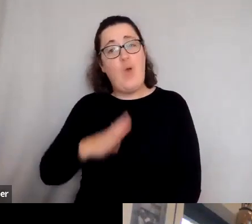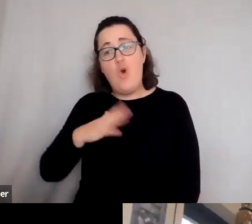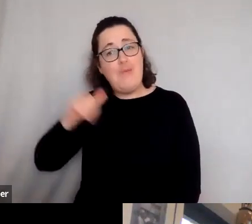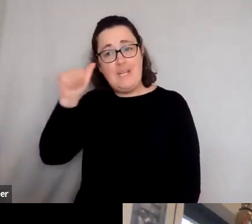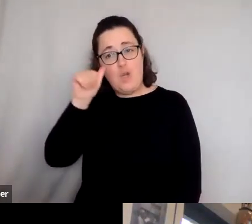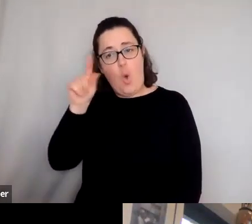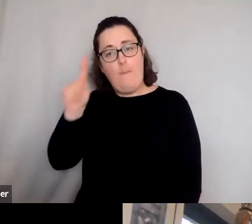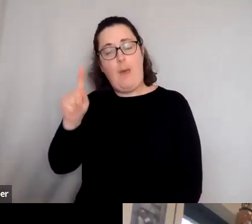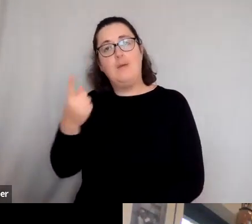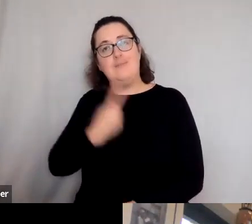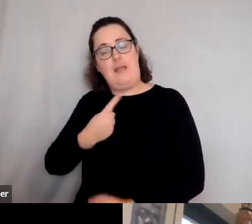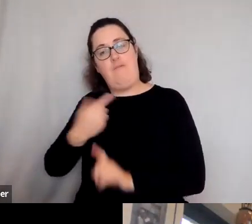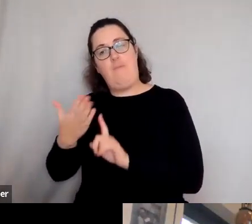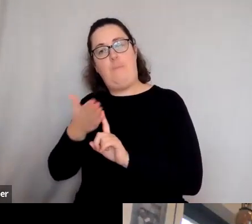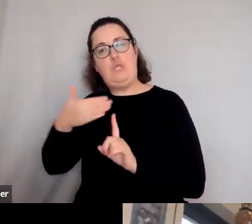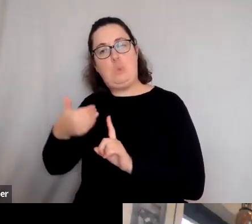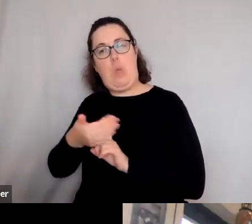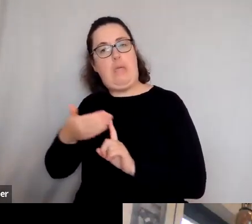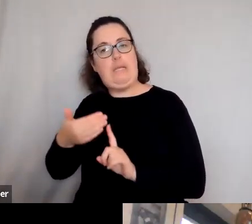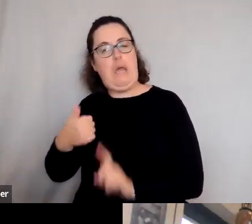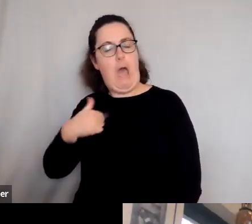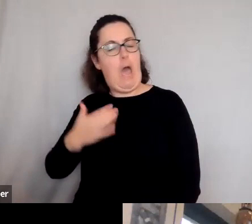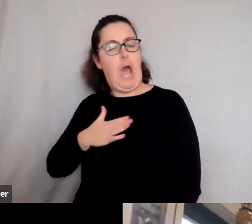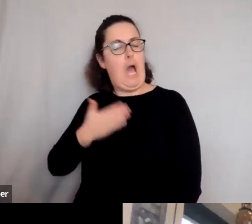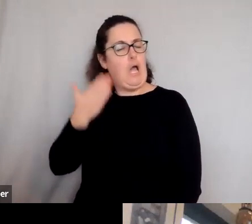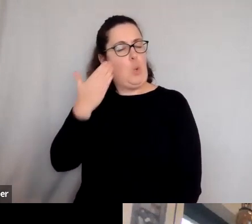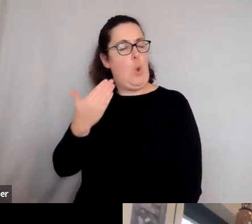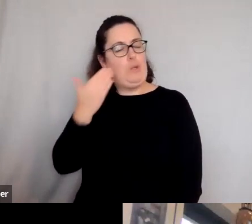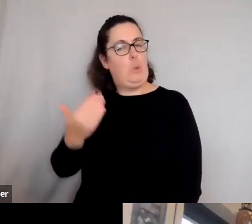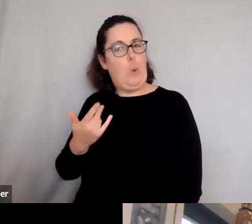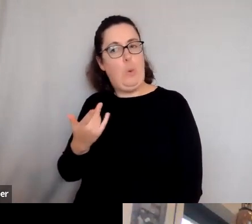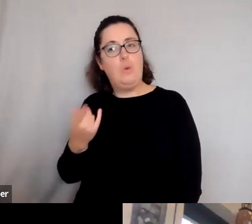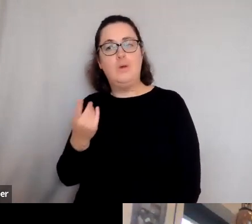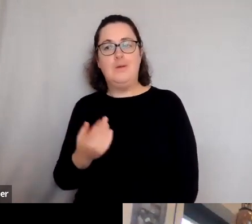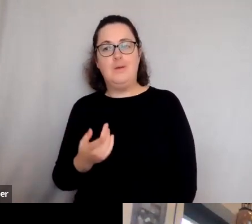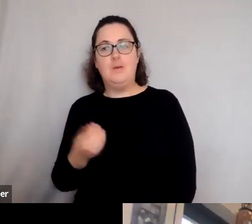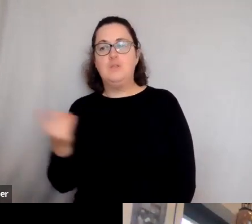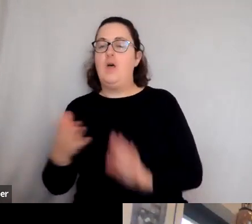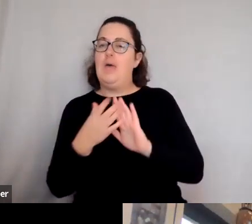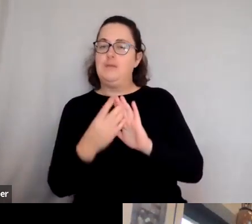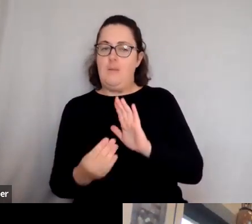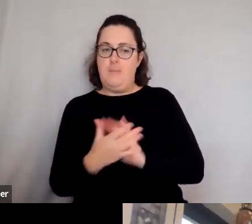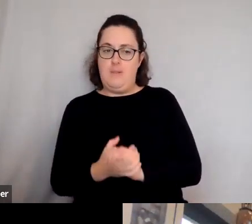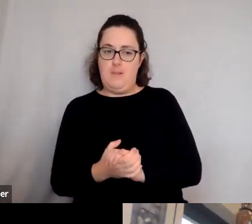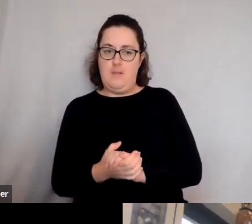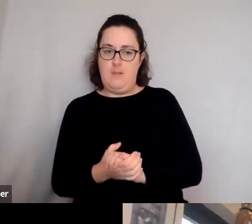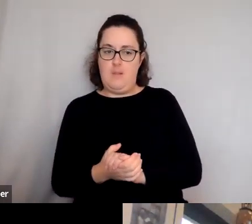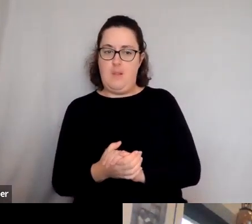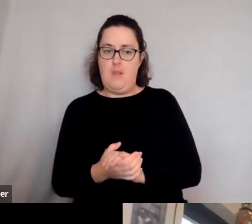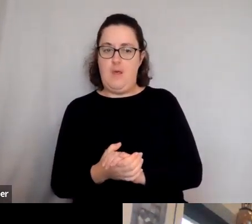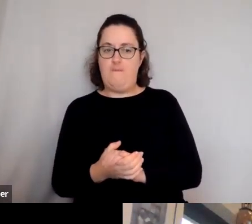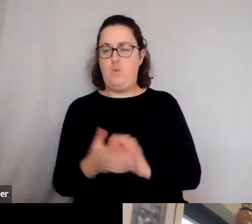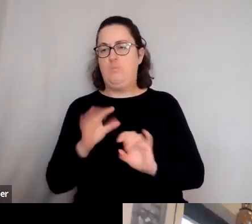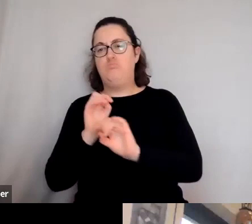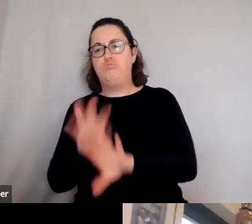of convinced themselves that they don't, you know, so if you go and do a sort of, you know, a bit of vox pop about,